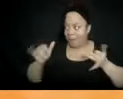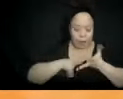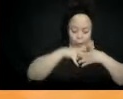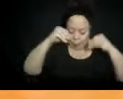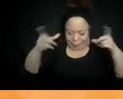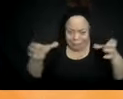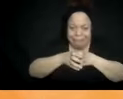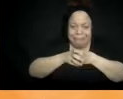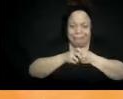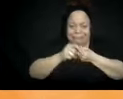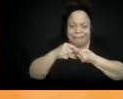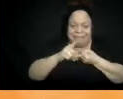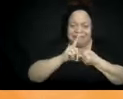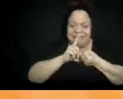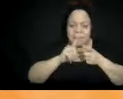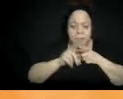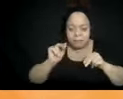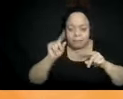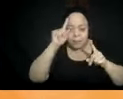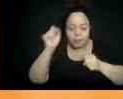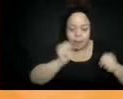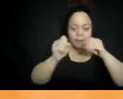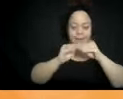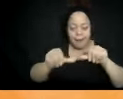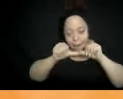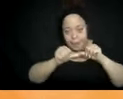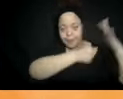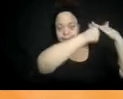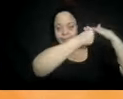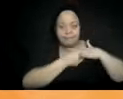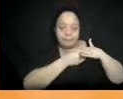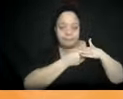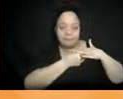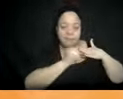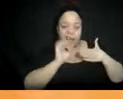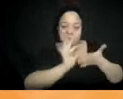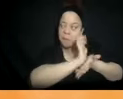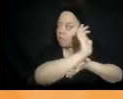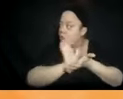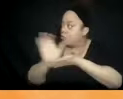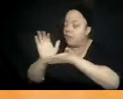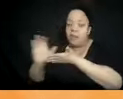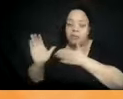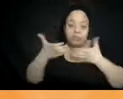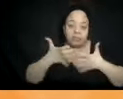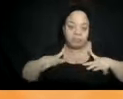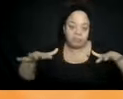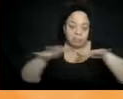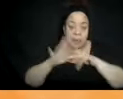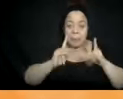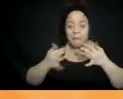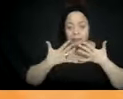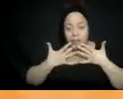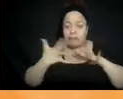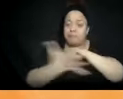of marginalized groups, people of color, the poor, women, youth, LGBTQ folks, the